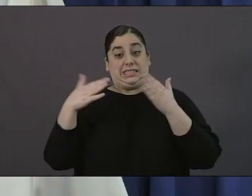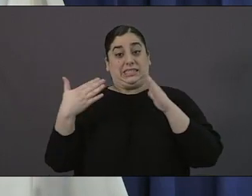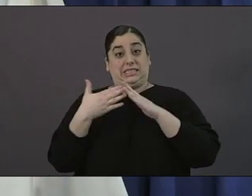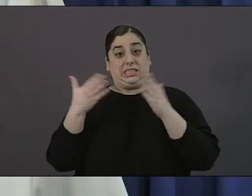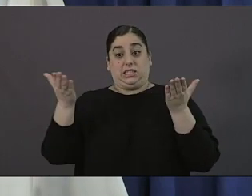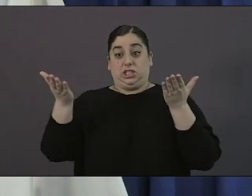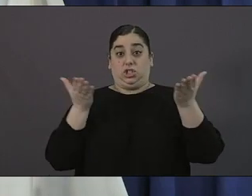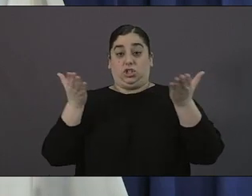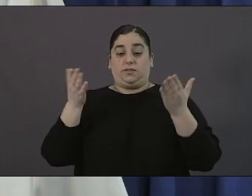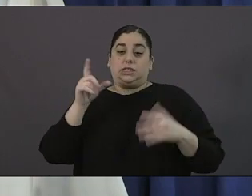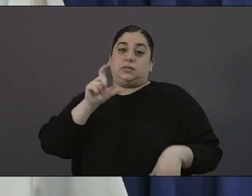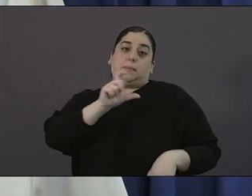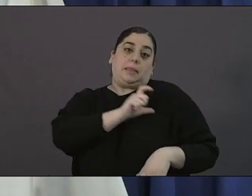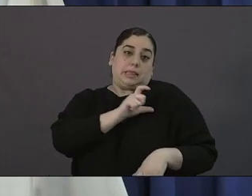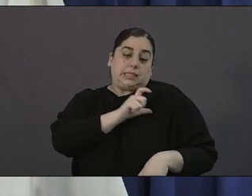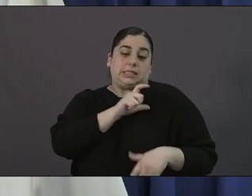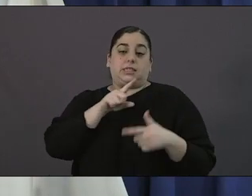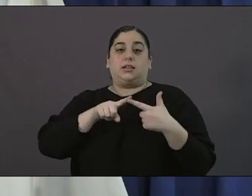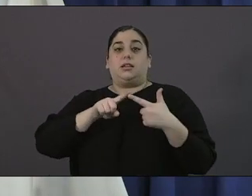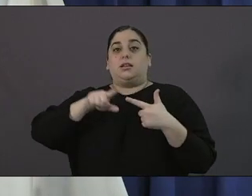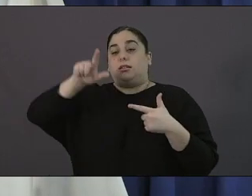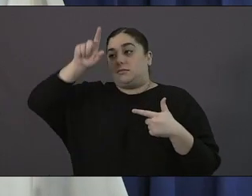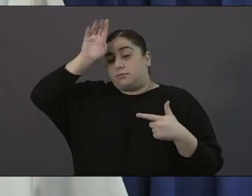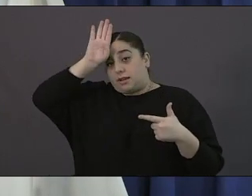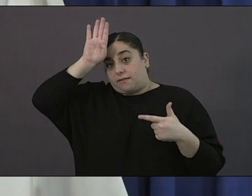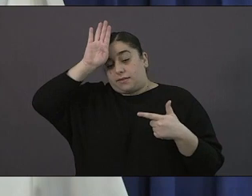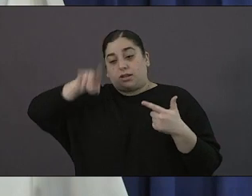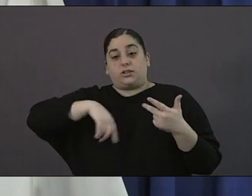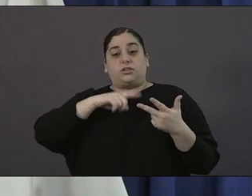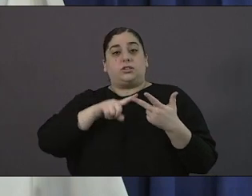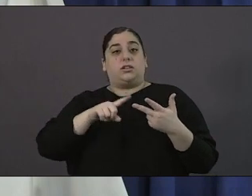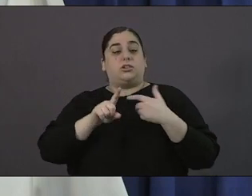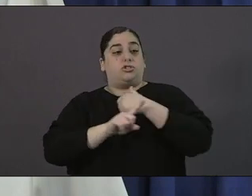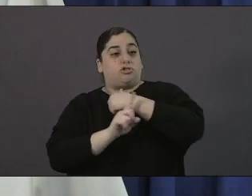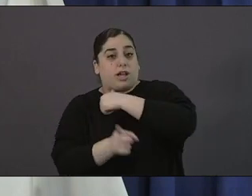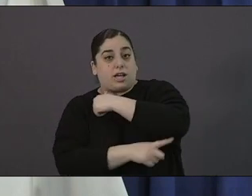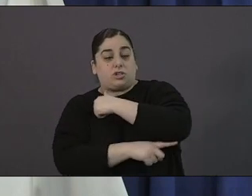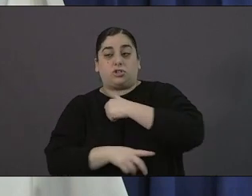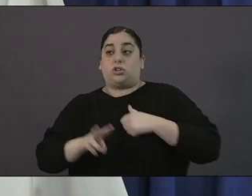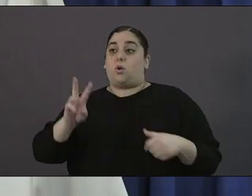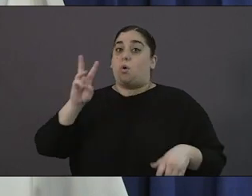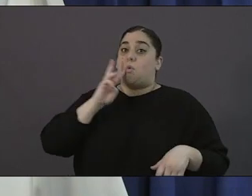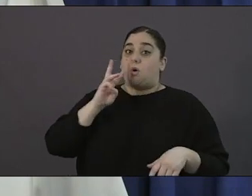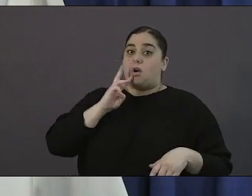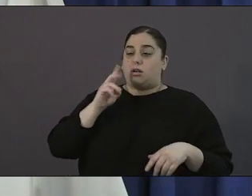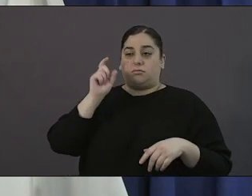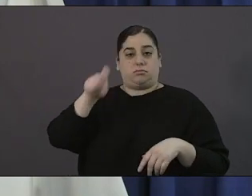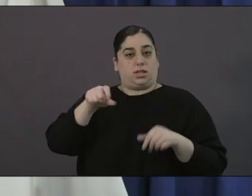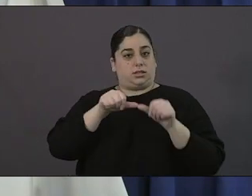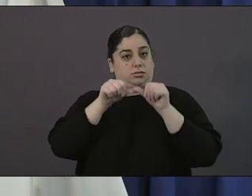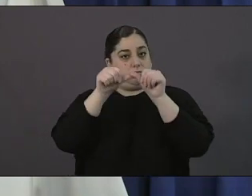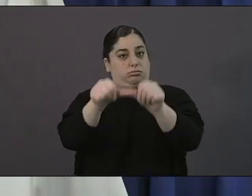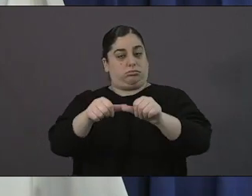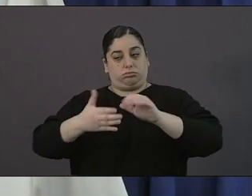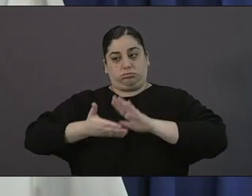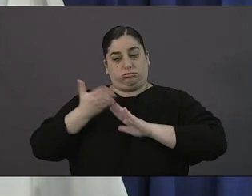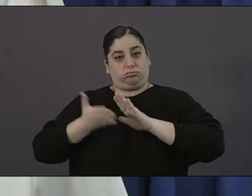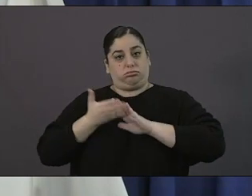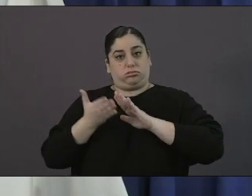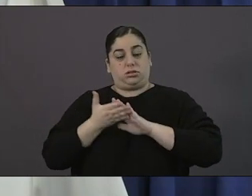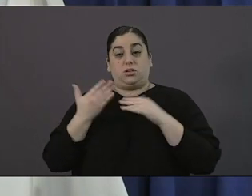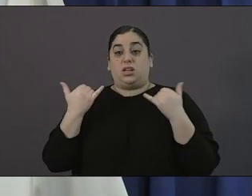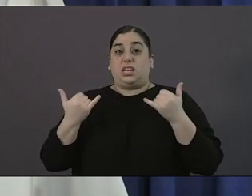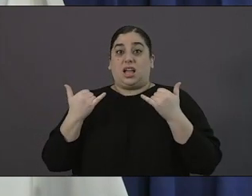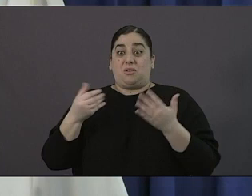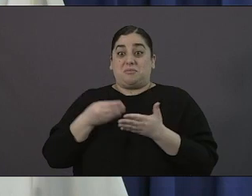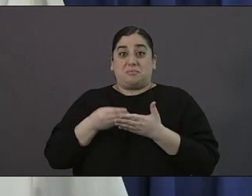fire trash water all of those are protected as we move forward these are very uncertain economic times it